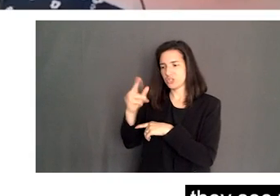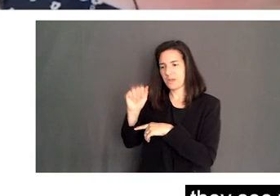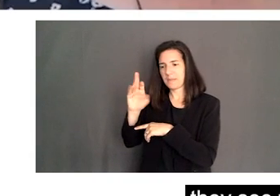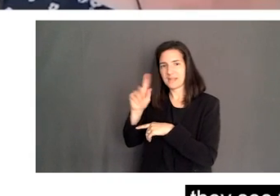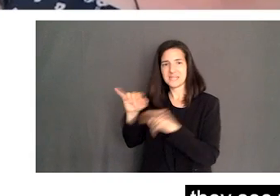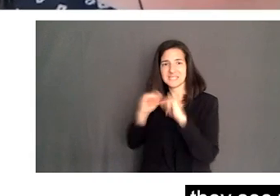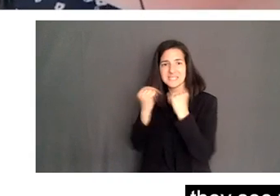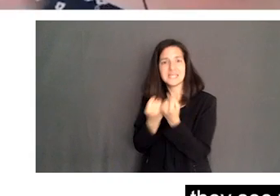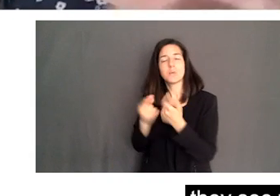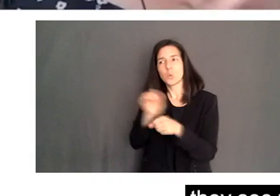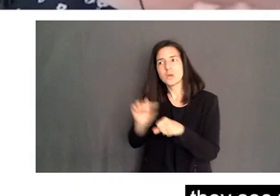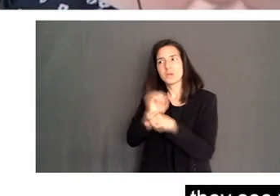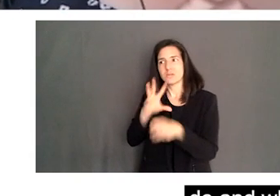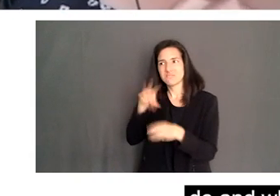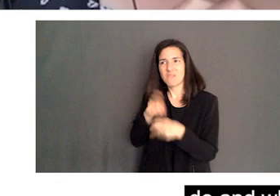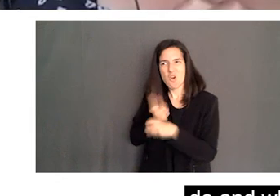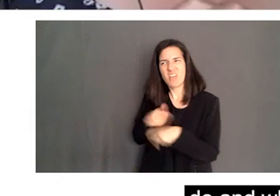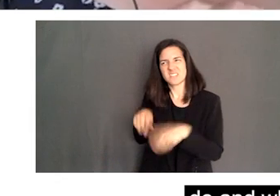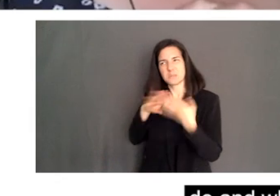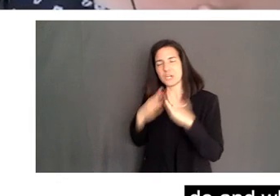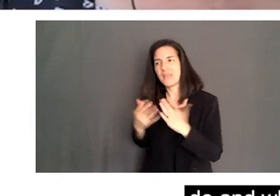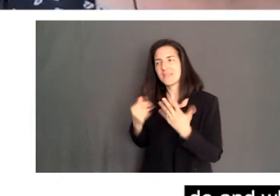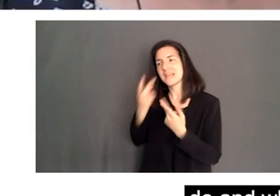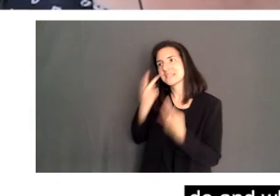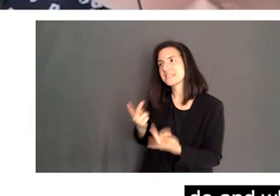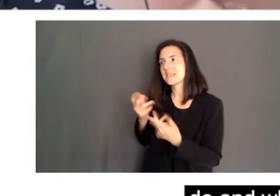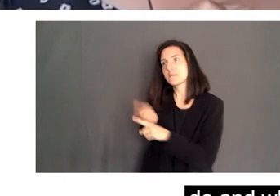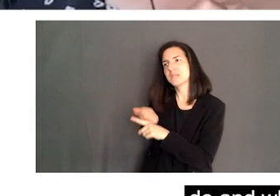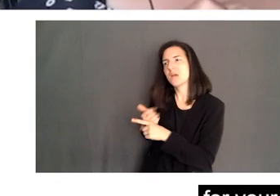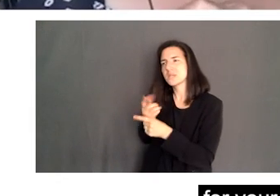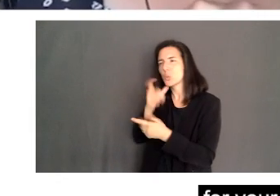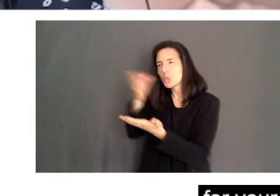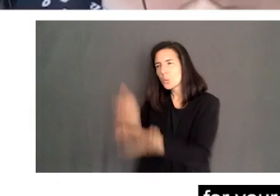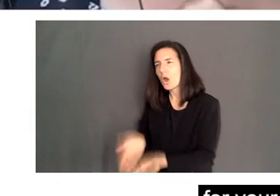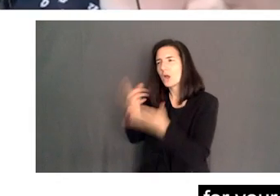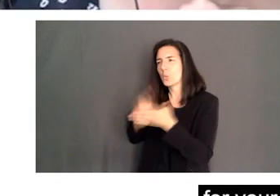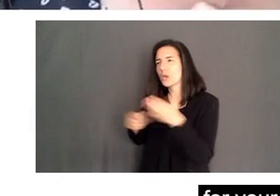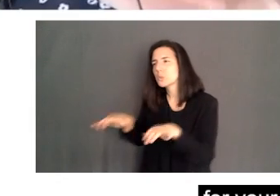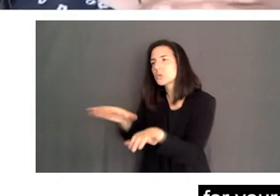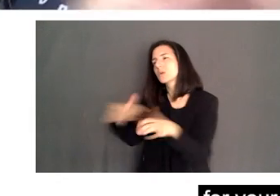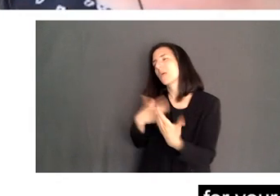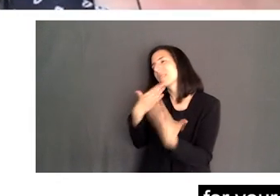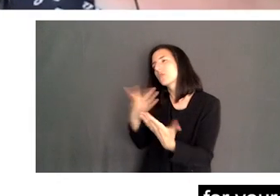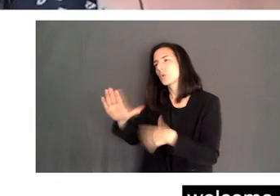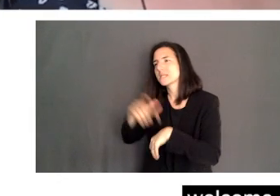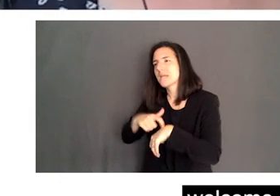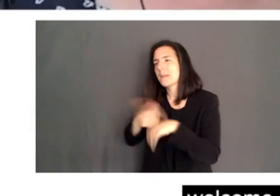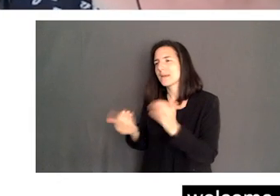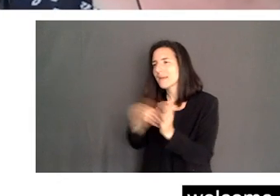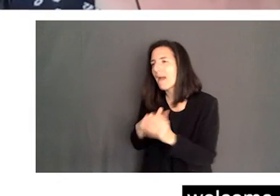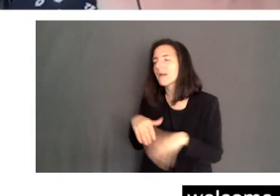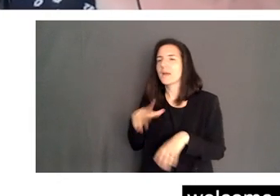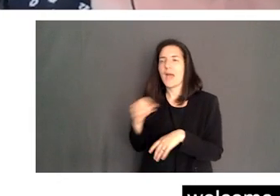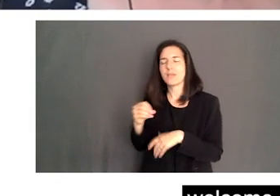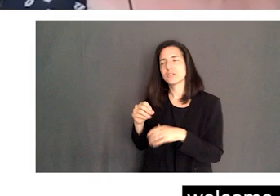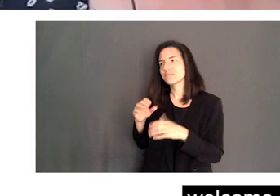themselves also reflected in the work you do and who you are. And I want to thank you again for your time today. And there's no better way to welcome National